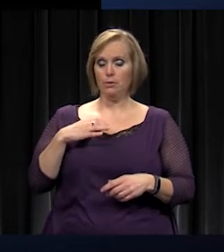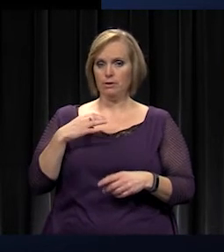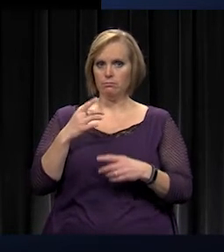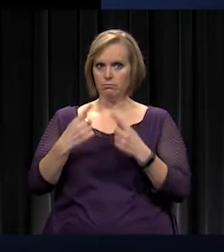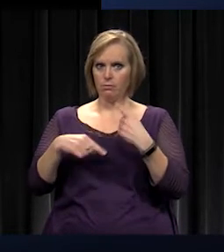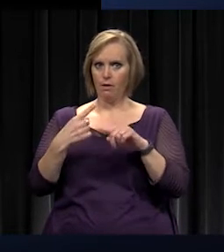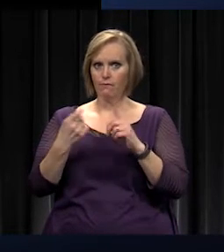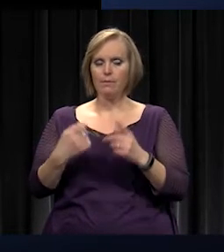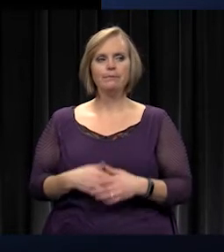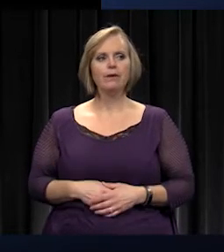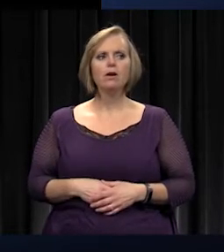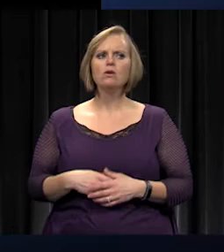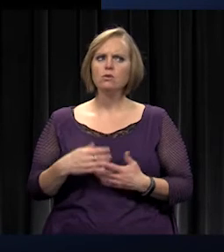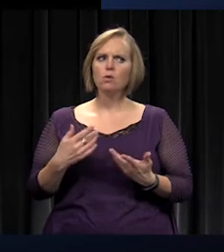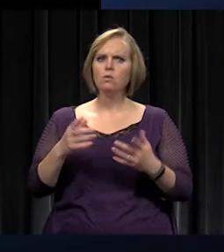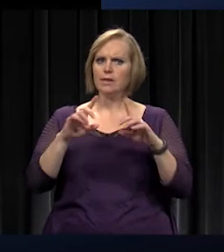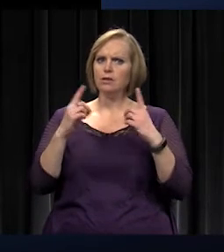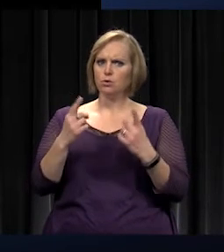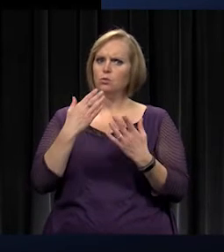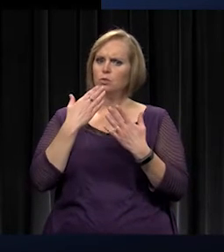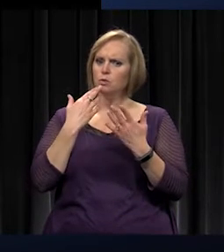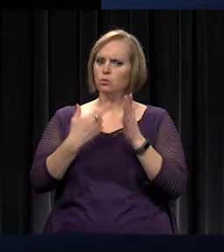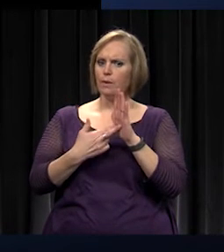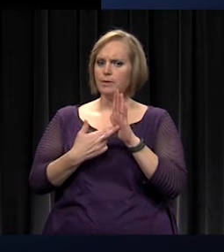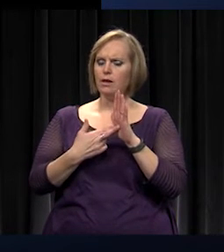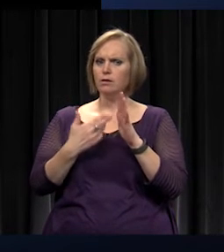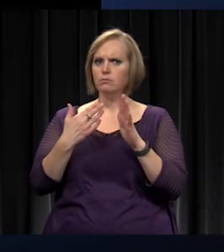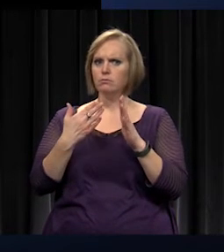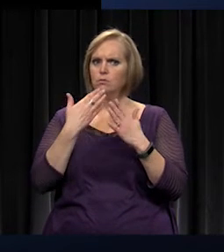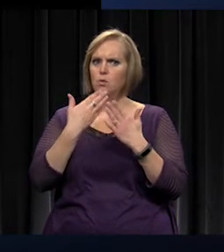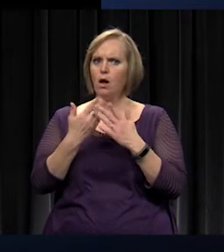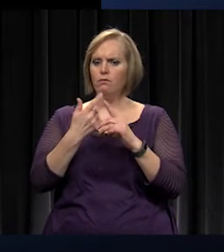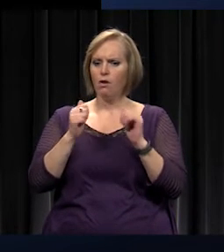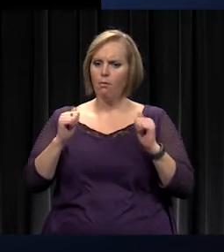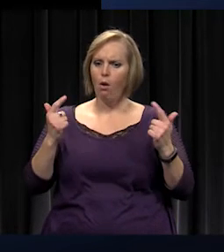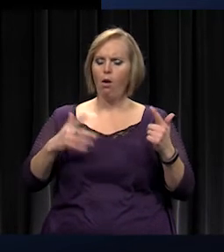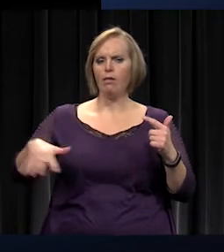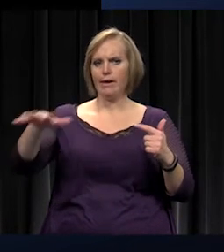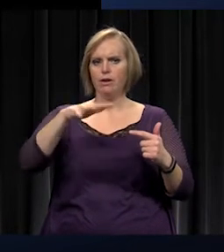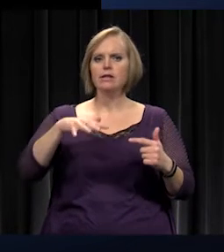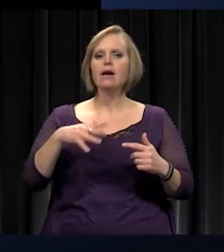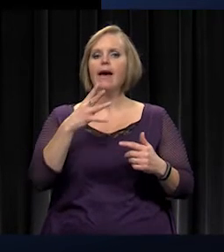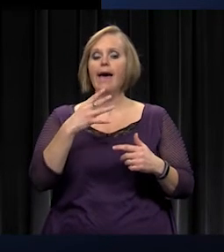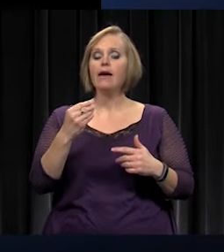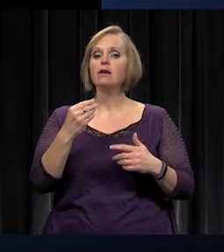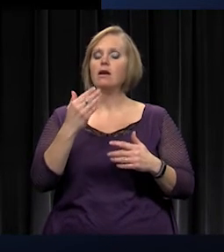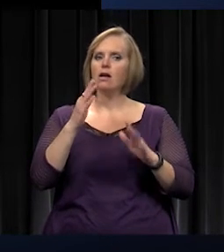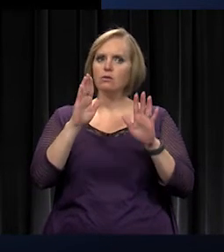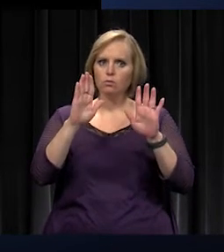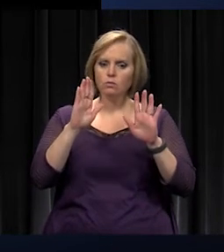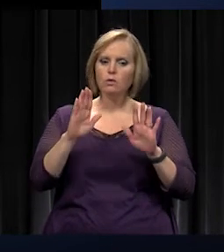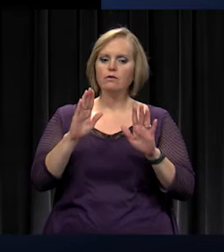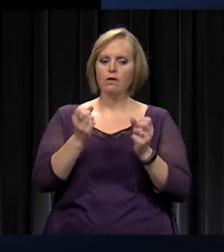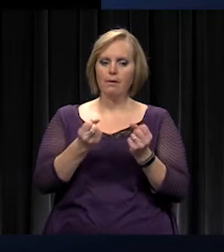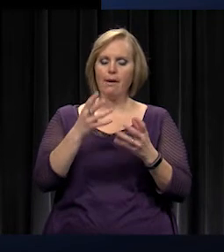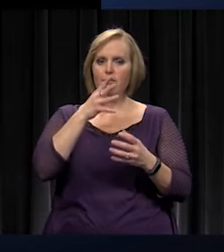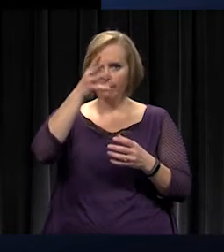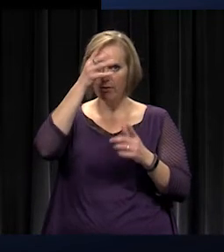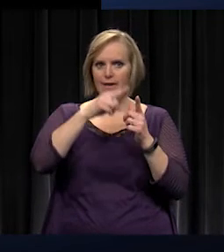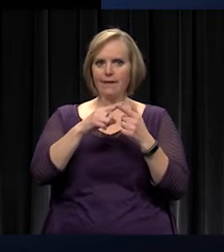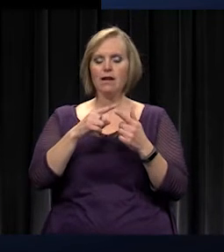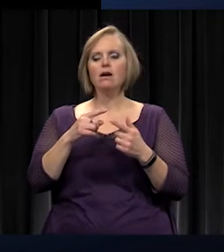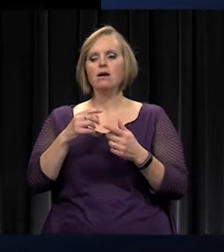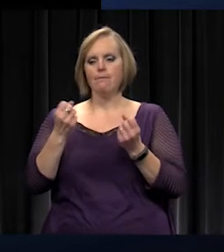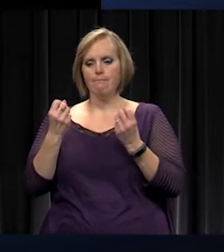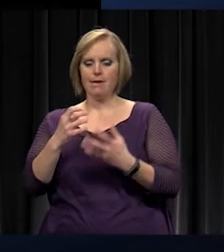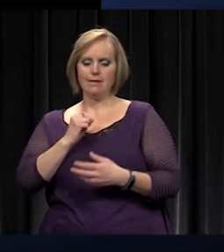And then also it was important to us that we had a good number of parents, that we also had some staff, and then we had staff that were parents, and we had